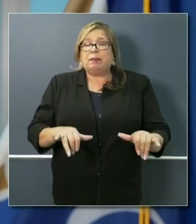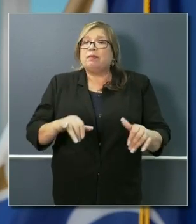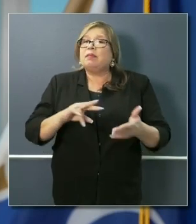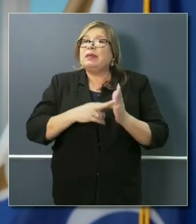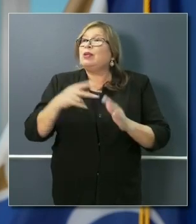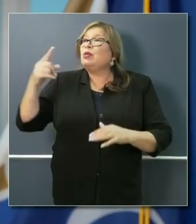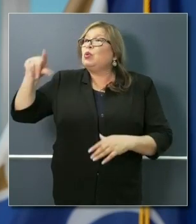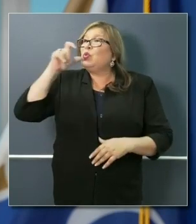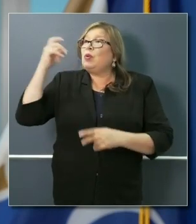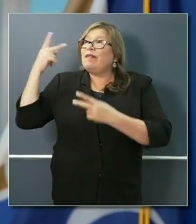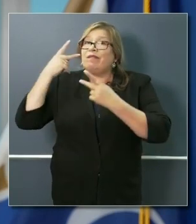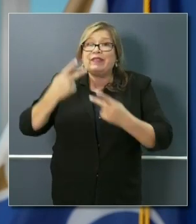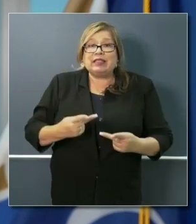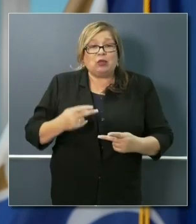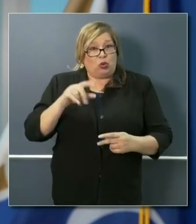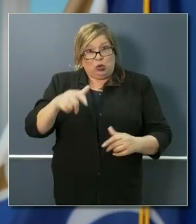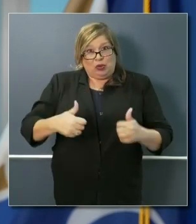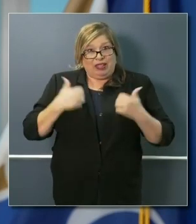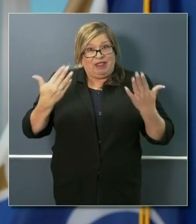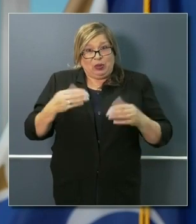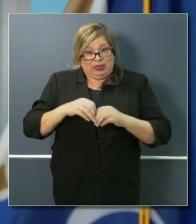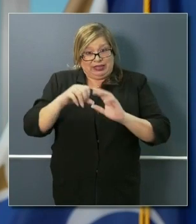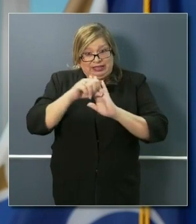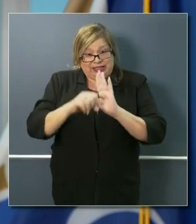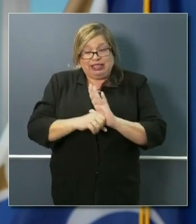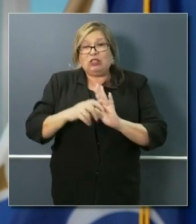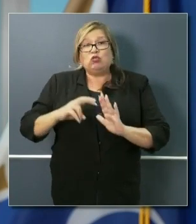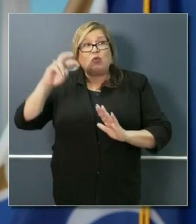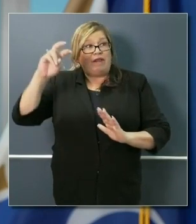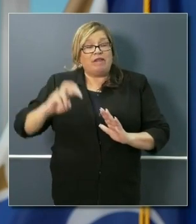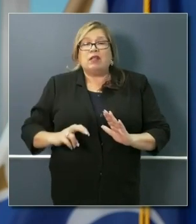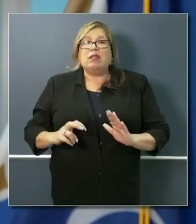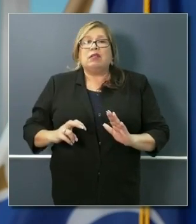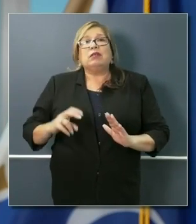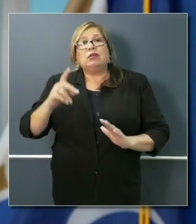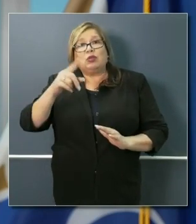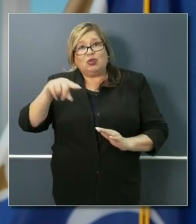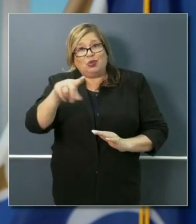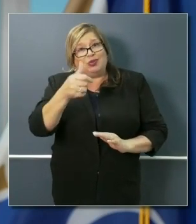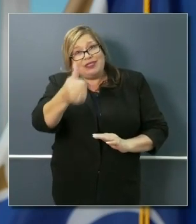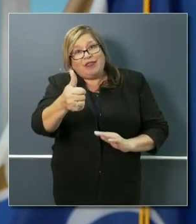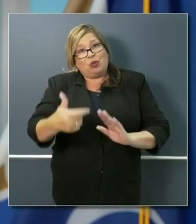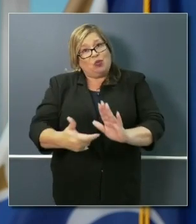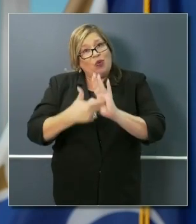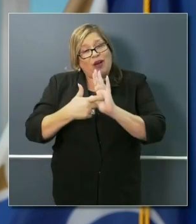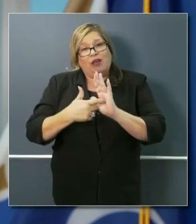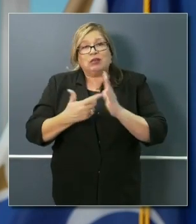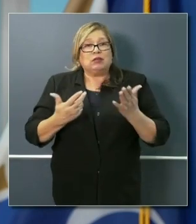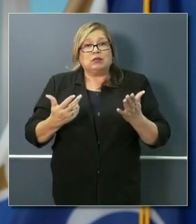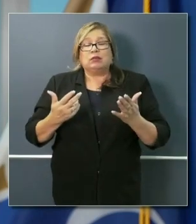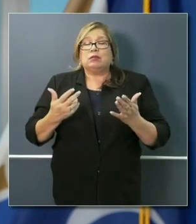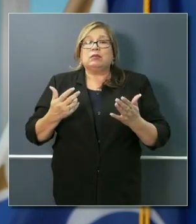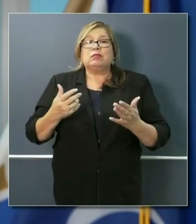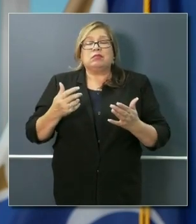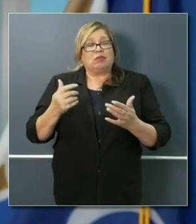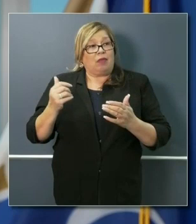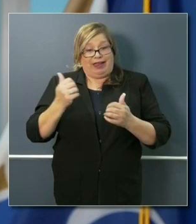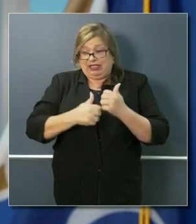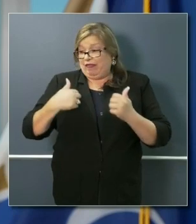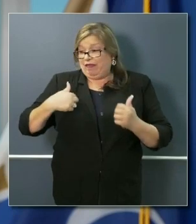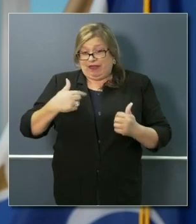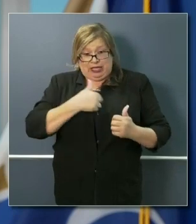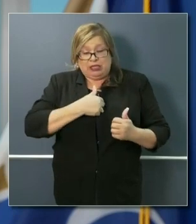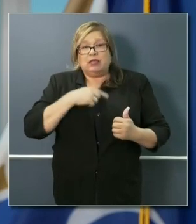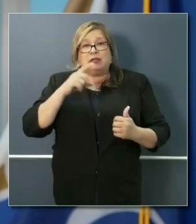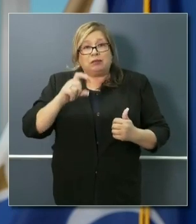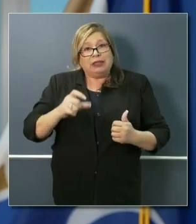visitor in the state or you're a resident in the state, you are required and appropriate for each of us to recognize